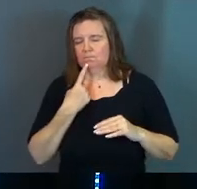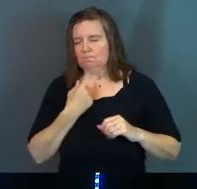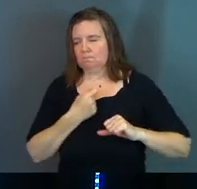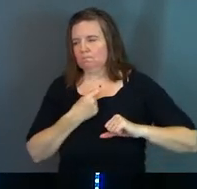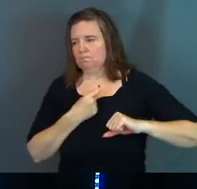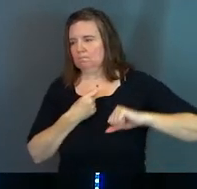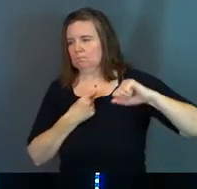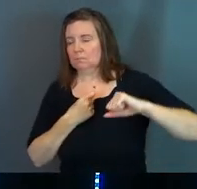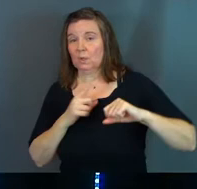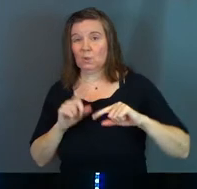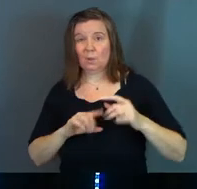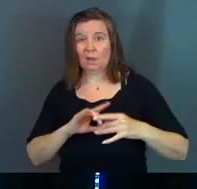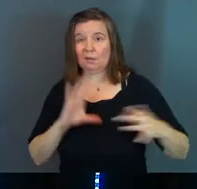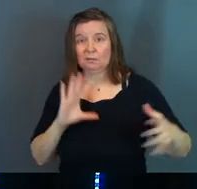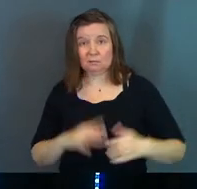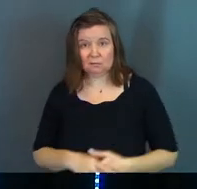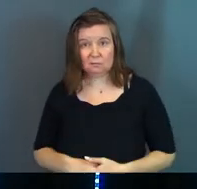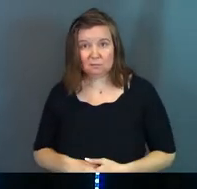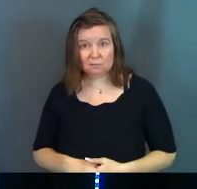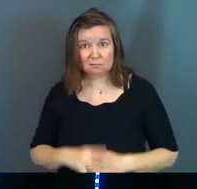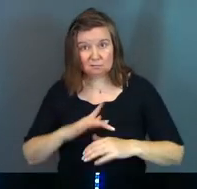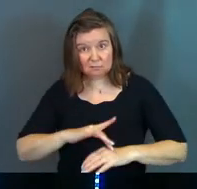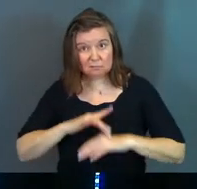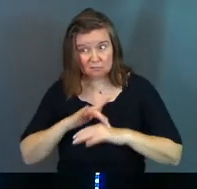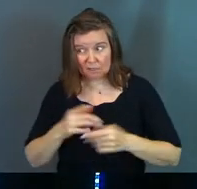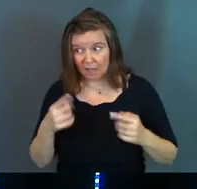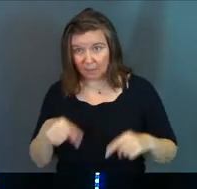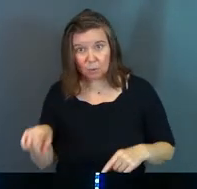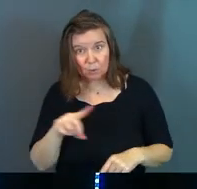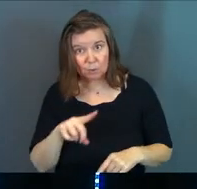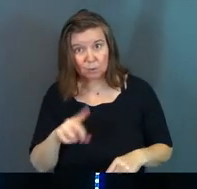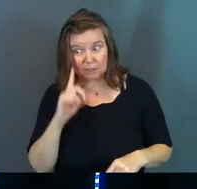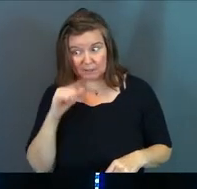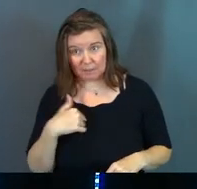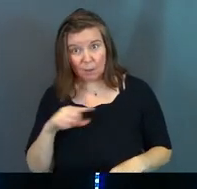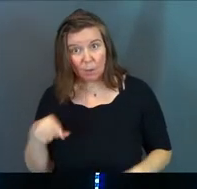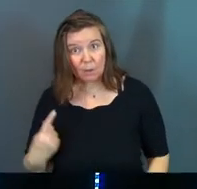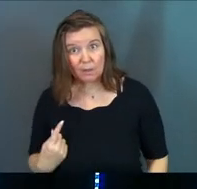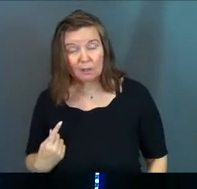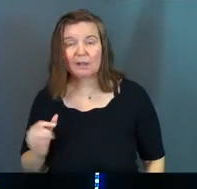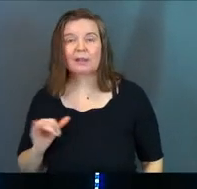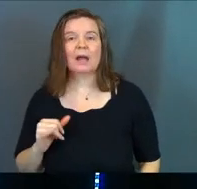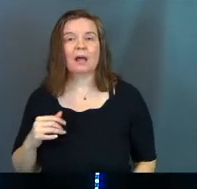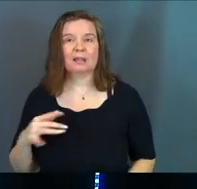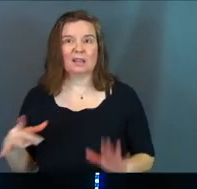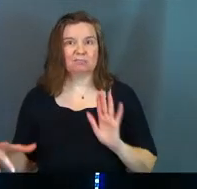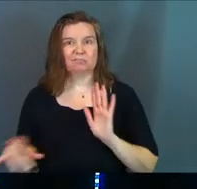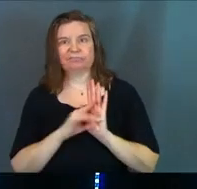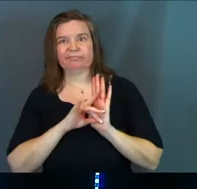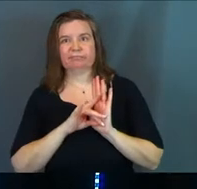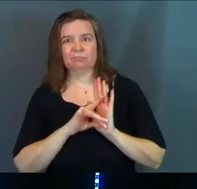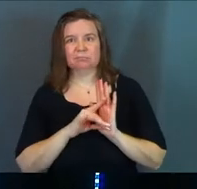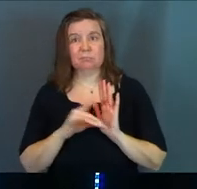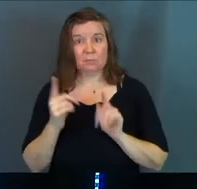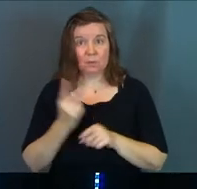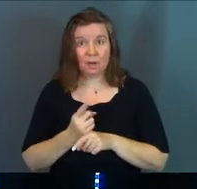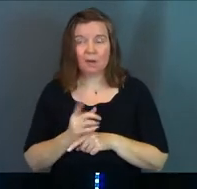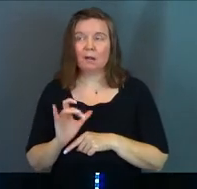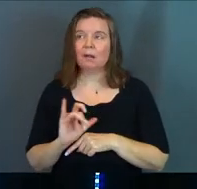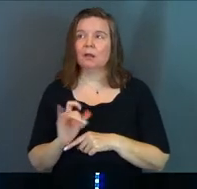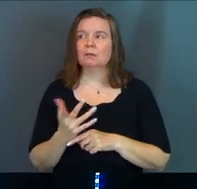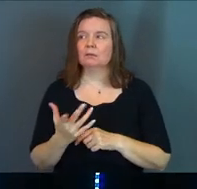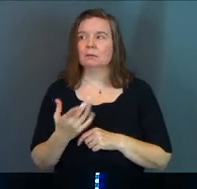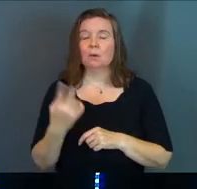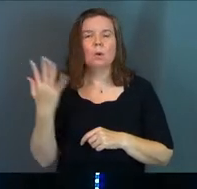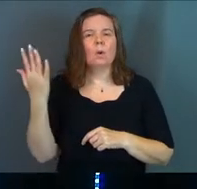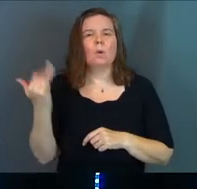find that you can't shake it? Anybody else out there? Is it just me? So like there's parasites, right? And like,